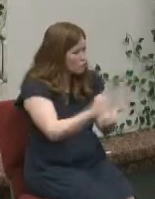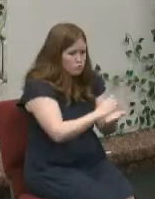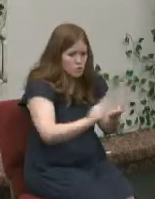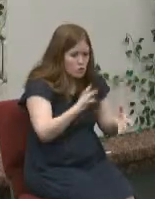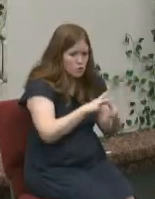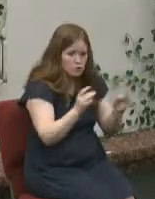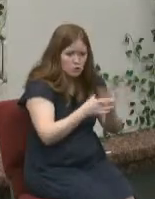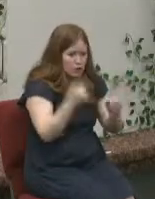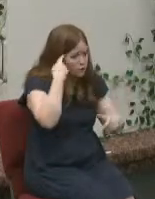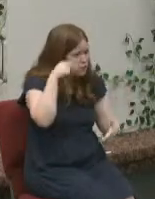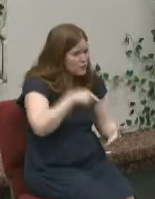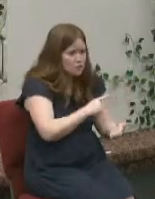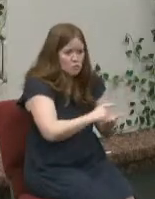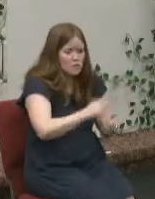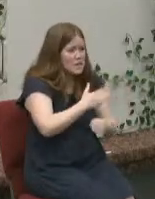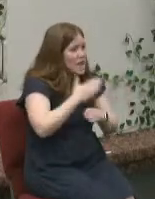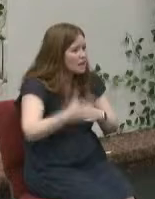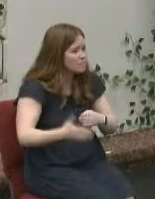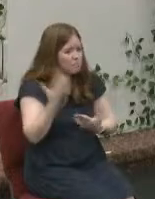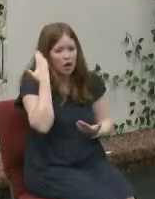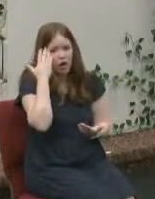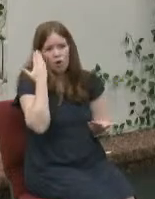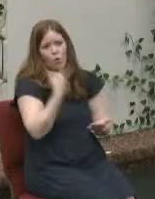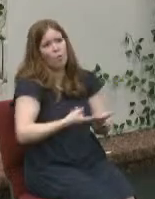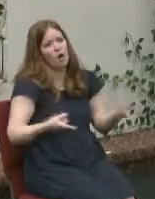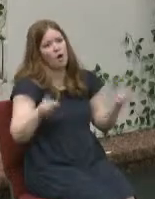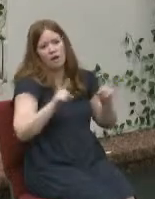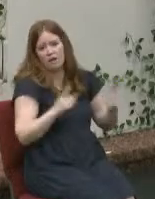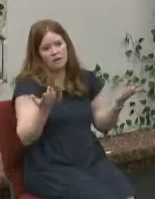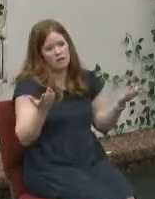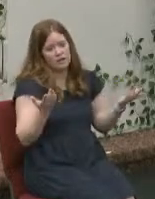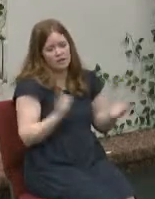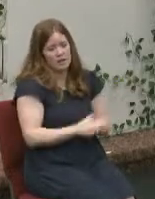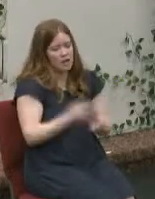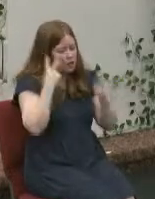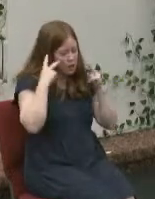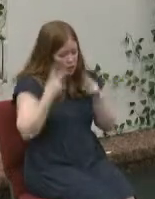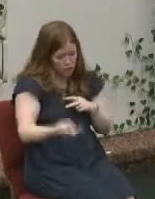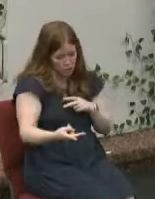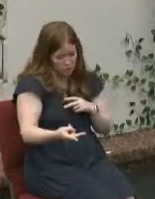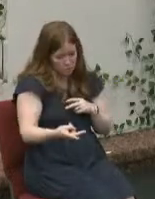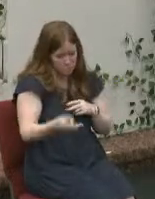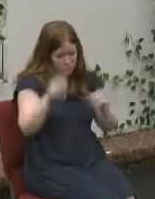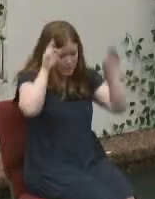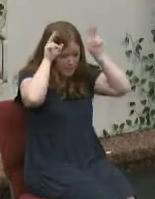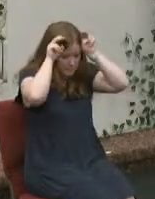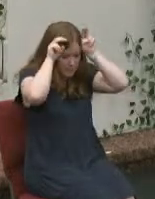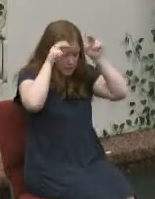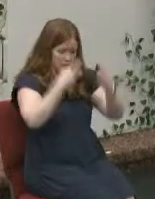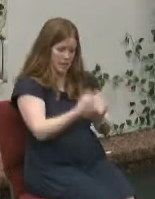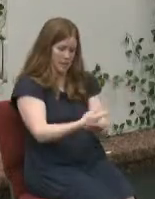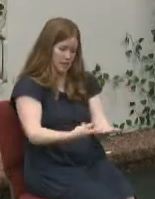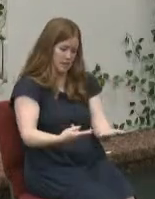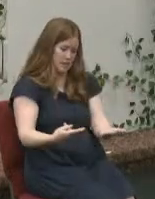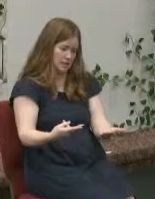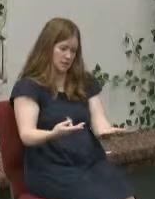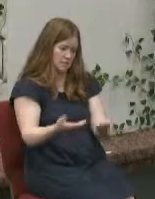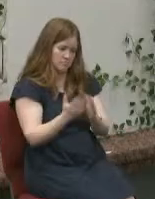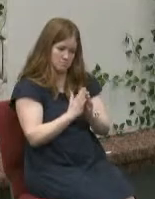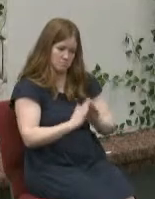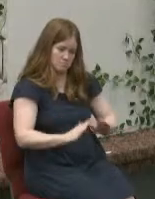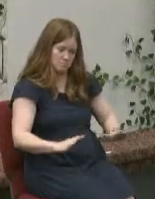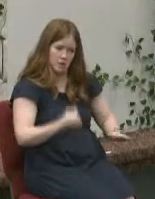and so he doesn't know what to do and there he looks at the bunny's life and it you know it's his body lays still it's not even moving